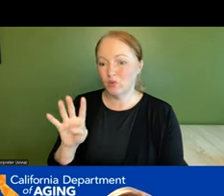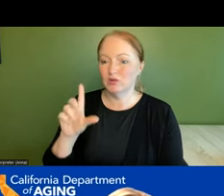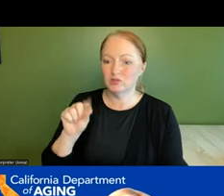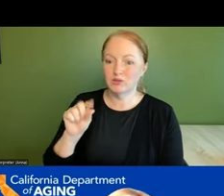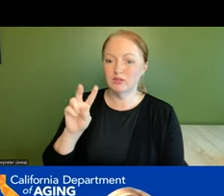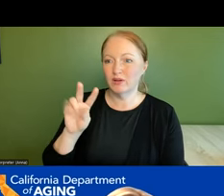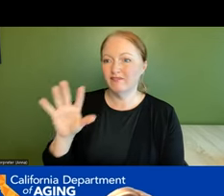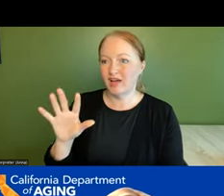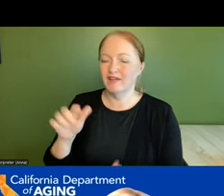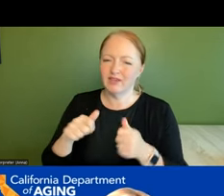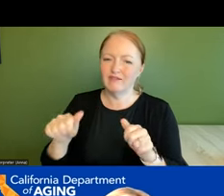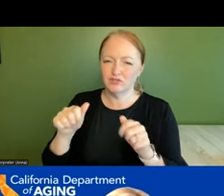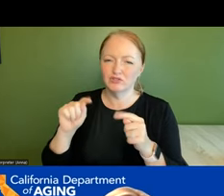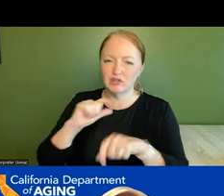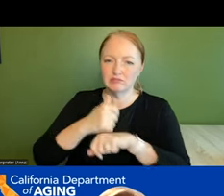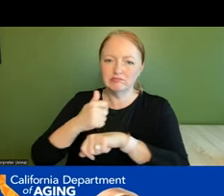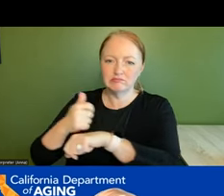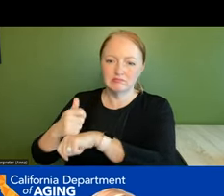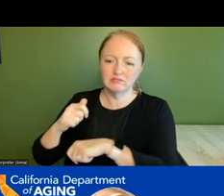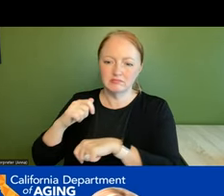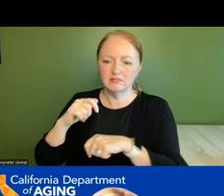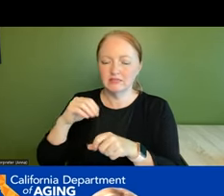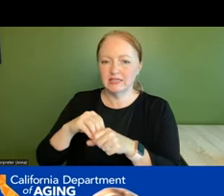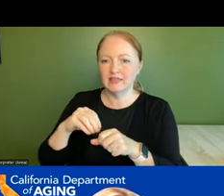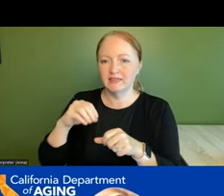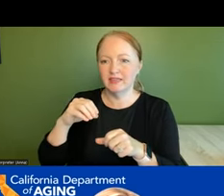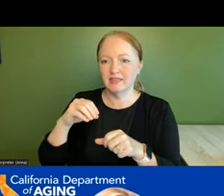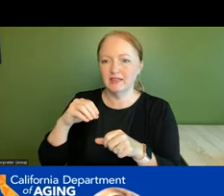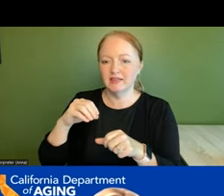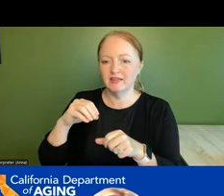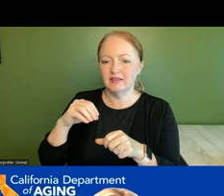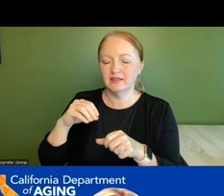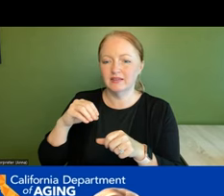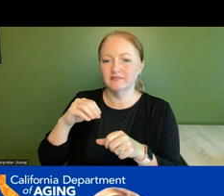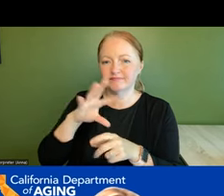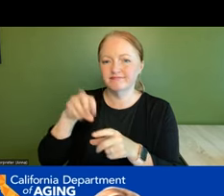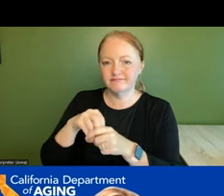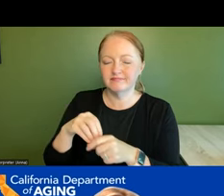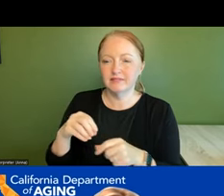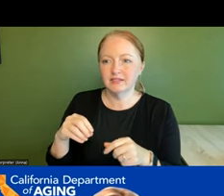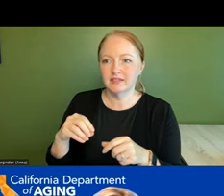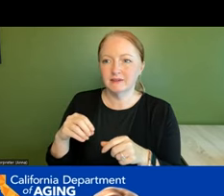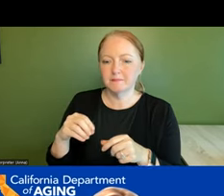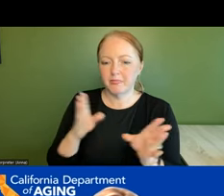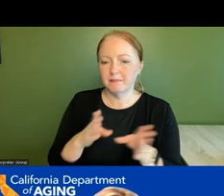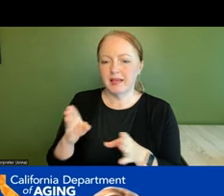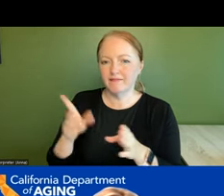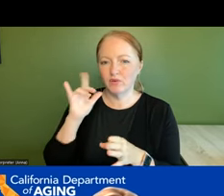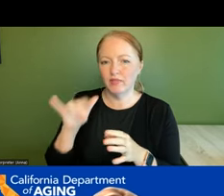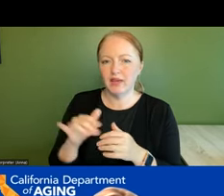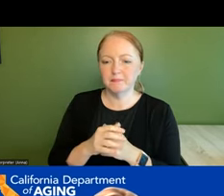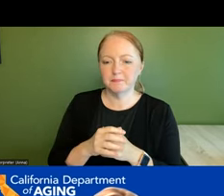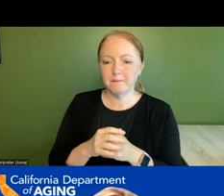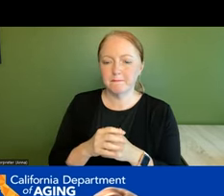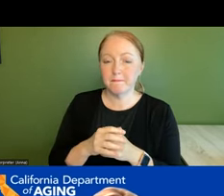efforts are being made to get that in the old americans act appropriation so but it will make the